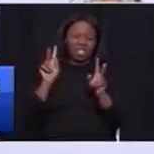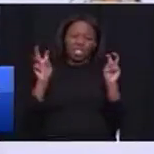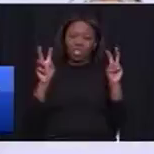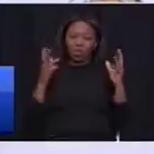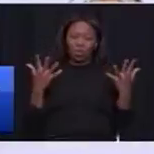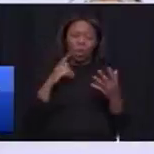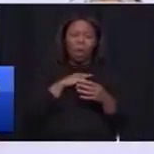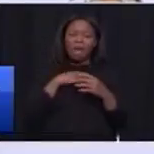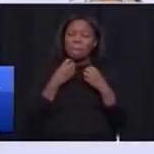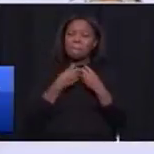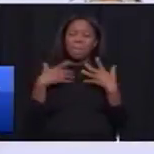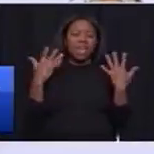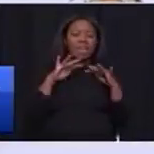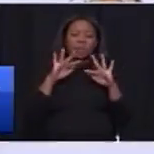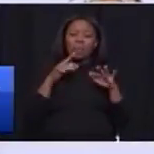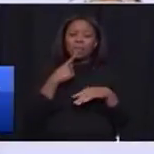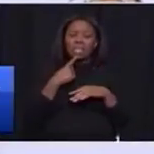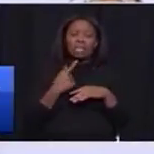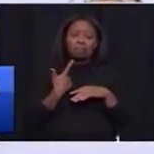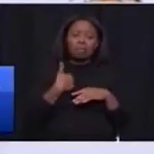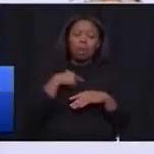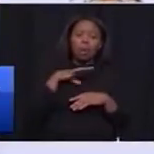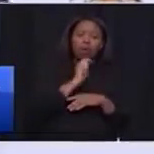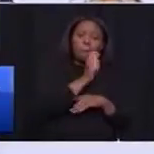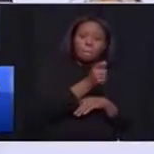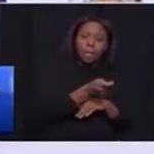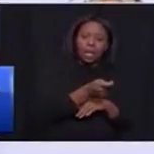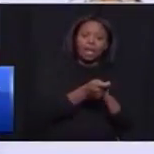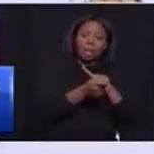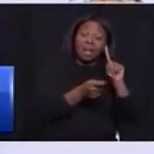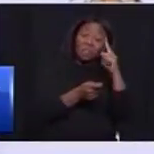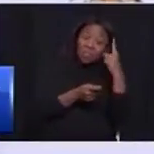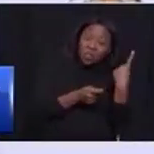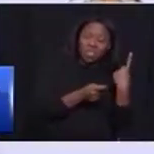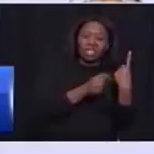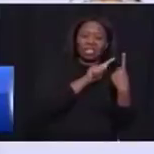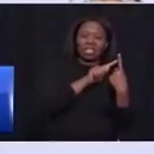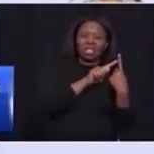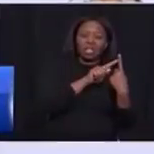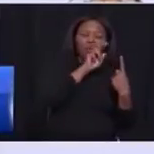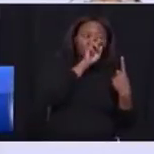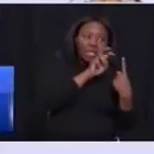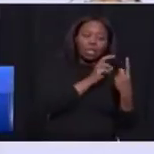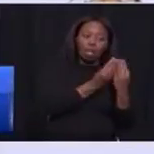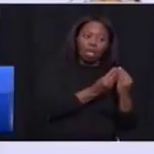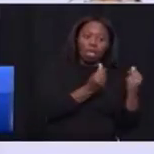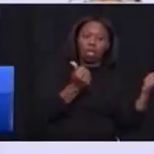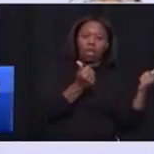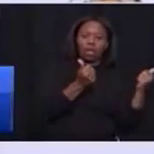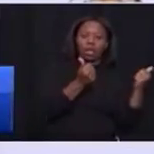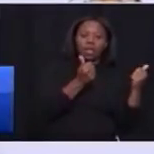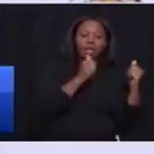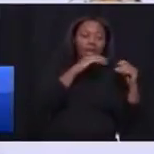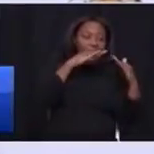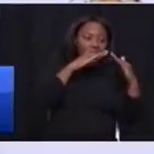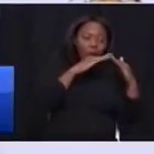are many people who say to me they want to pay, but we need to sort out how they are billed so that